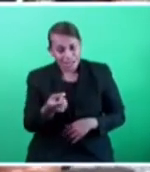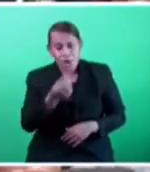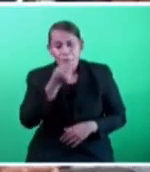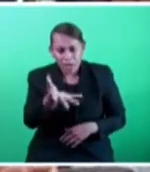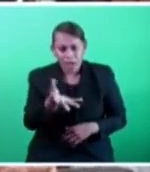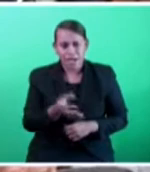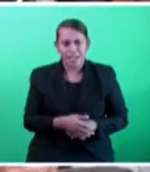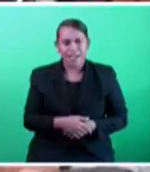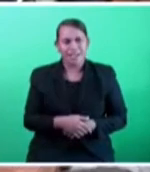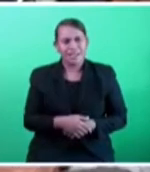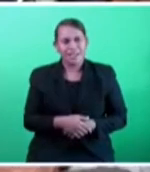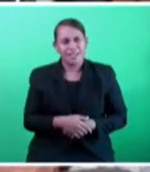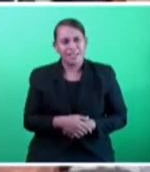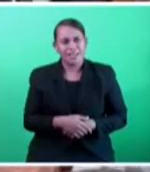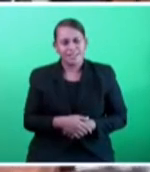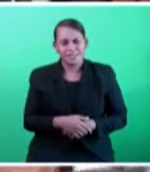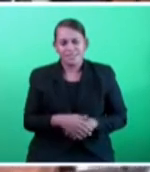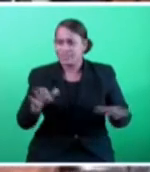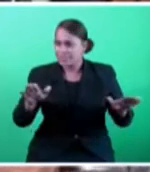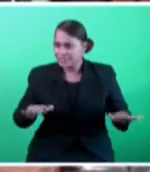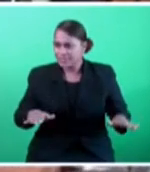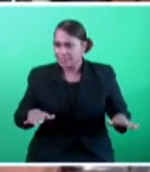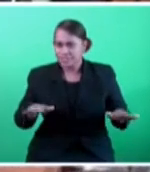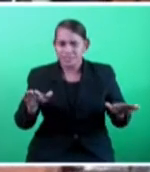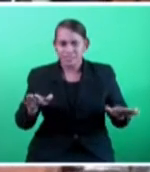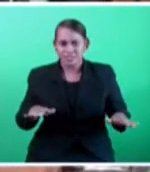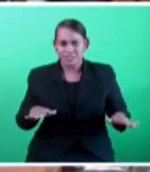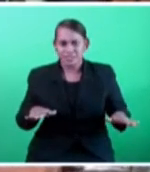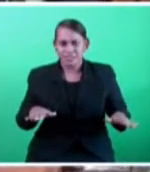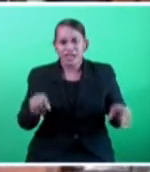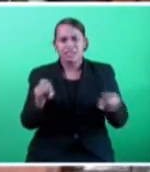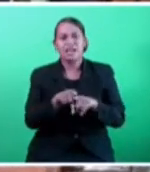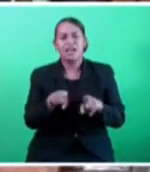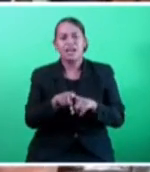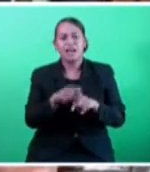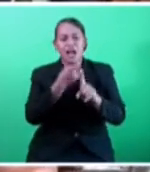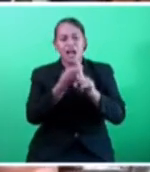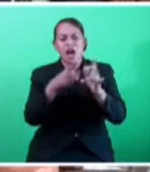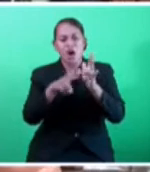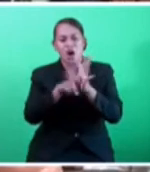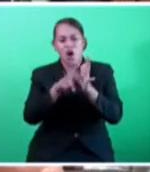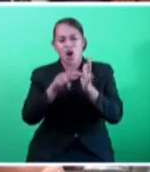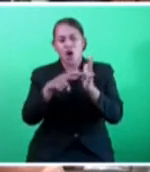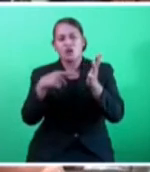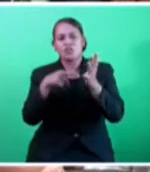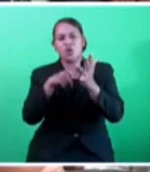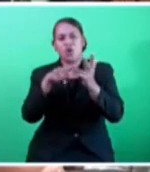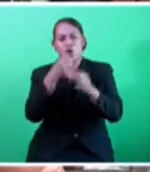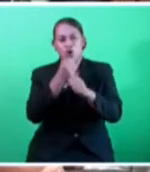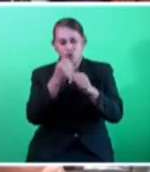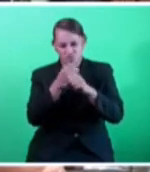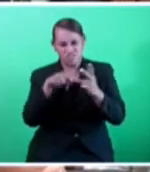like order. Also like at Korotonga village. My question, my question, Mr. Speaker, sir, my question,